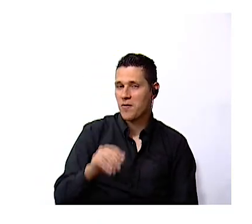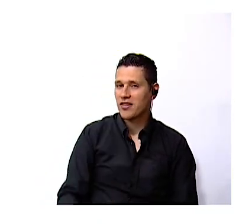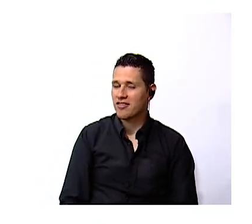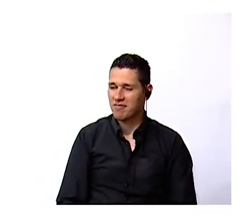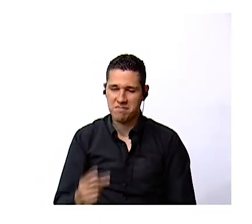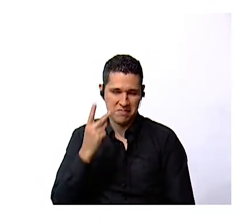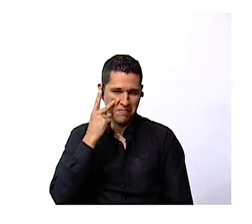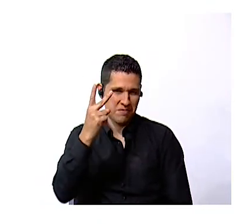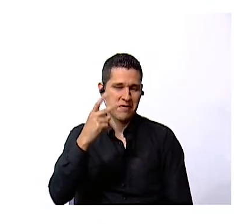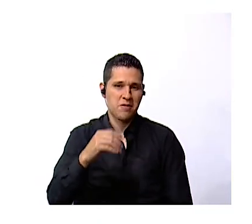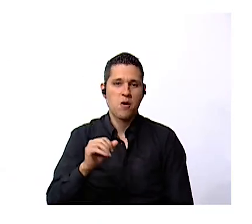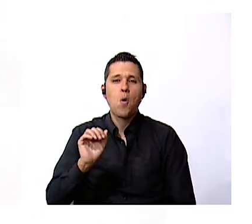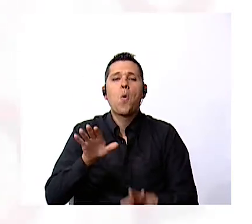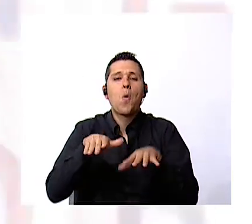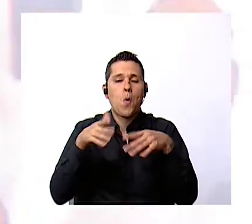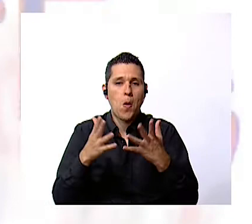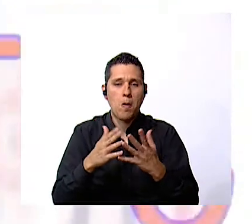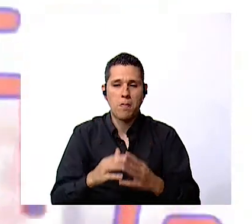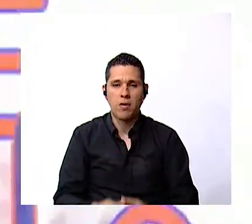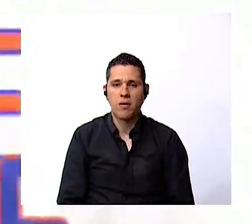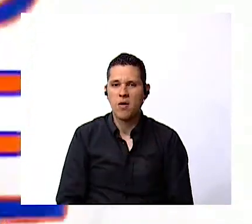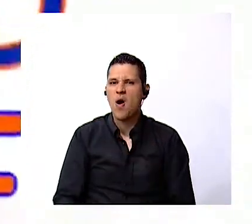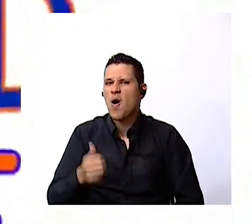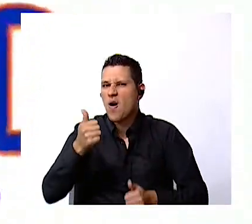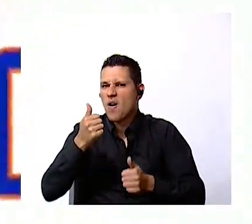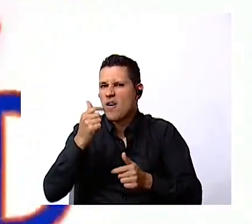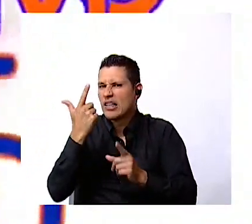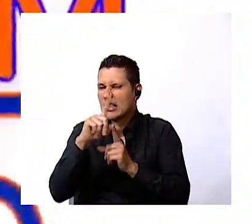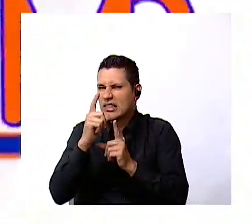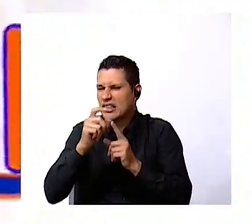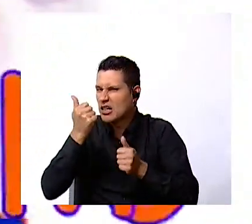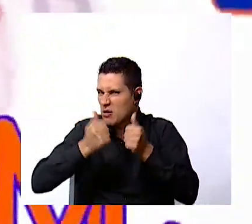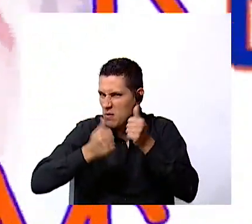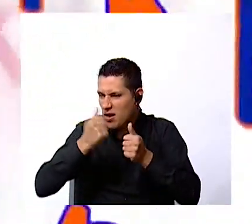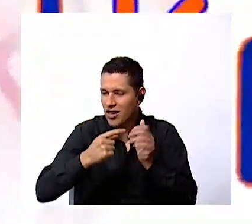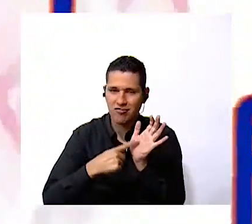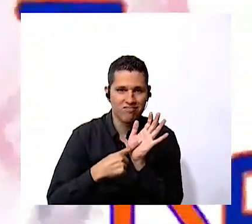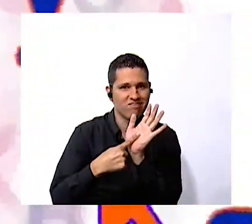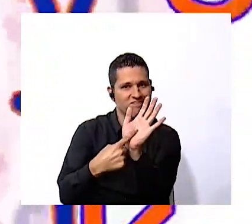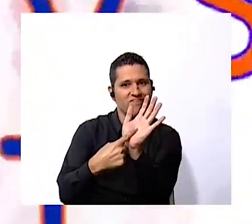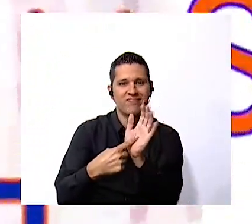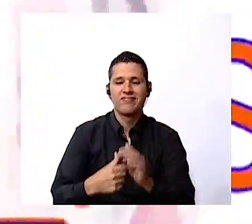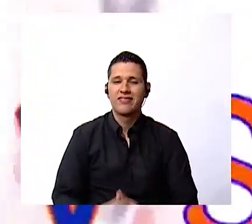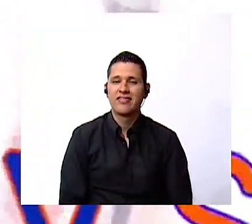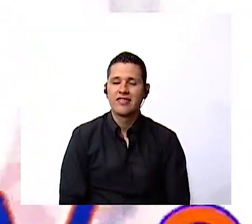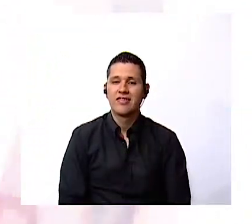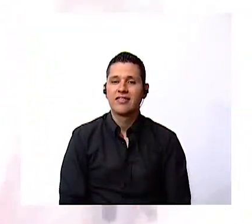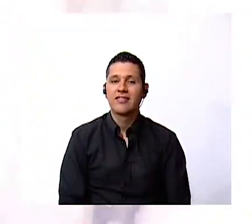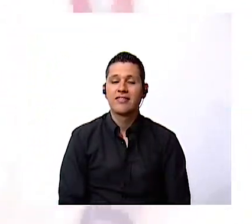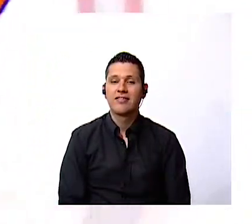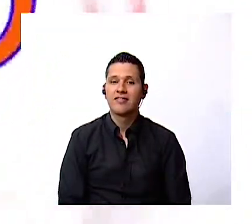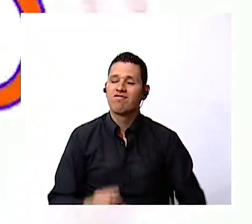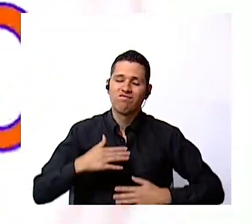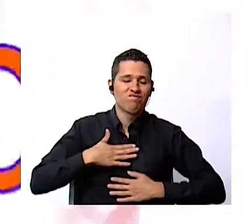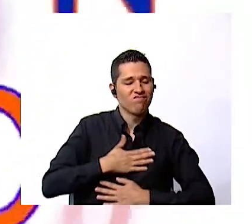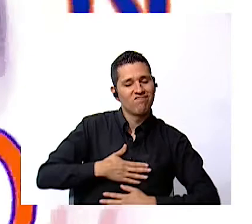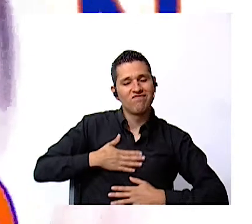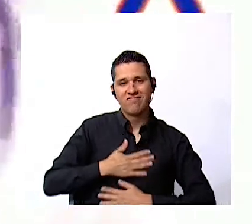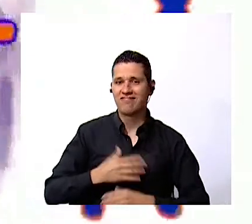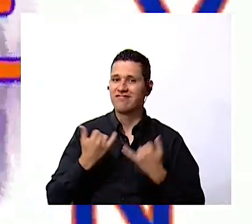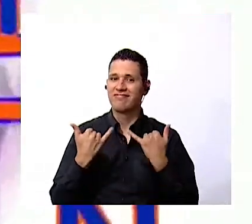what letter shall we learn let's find out now